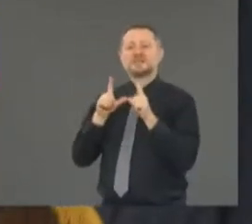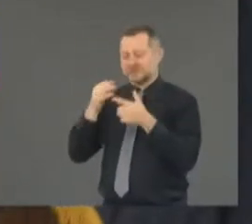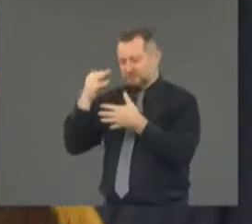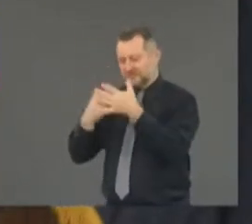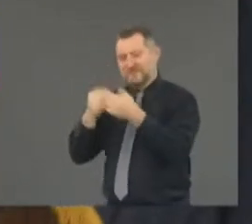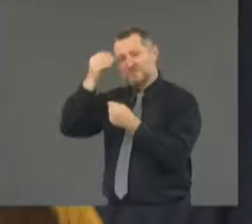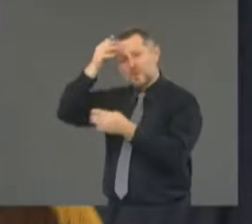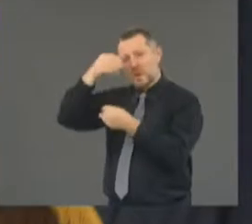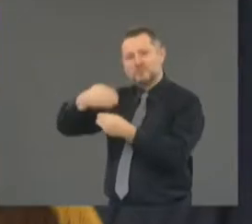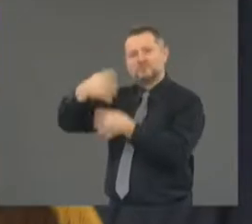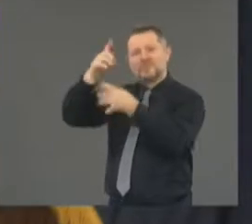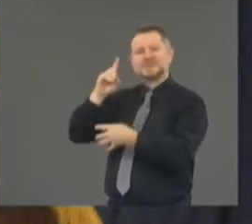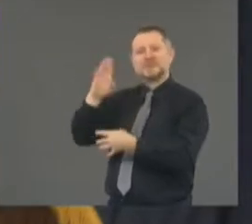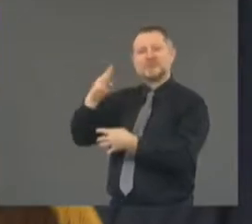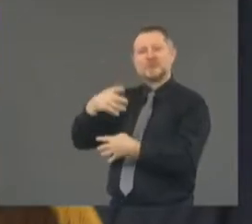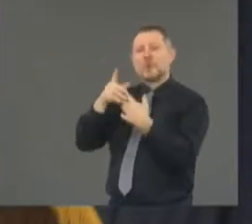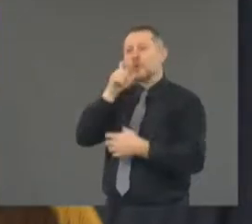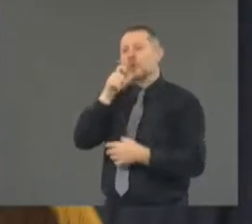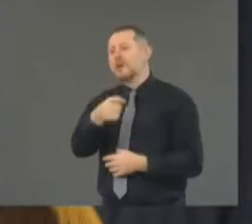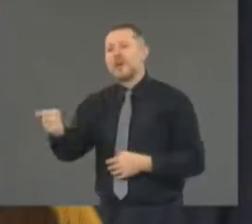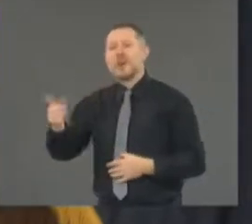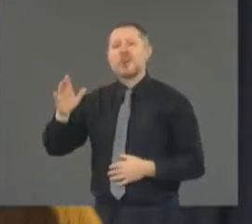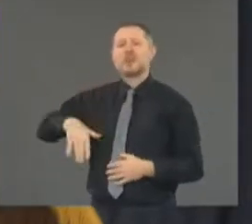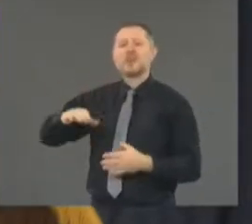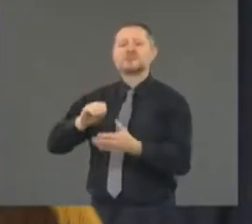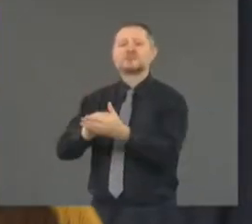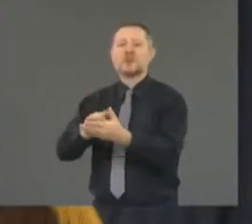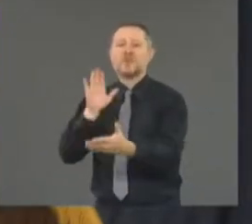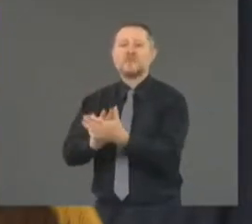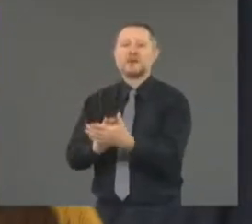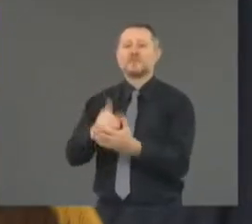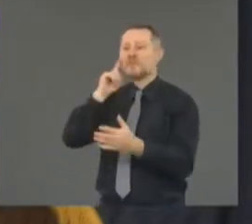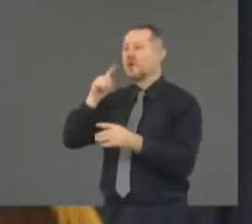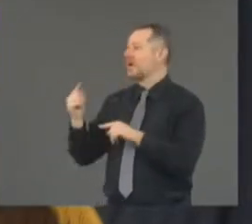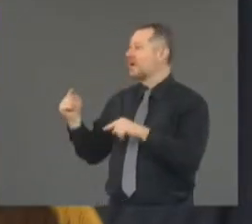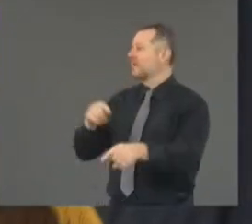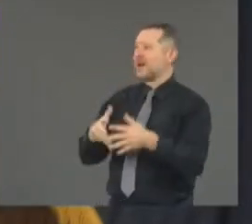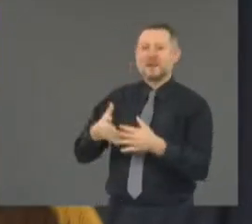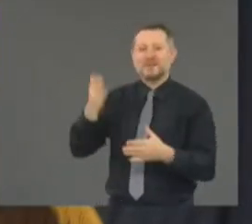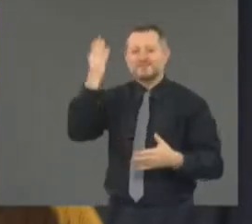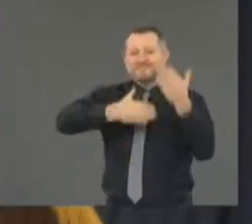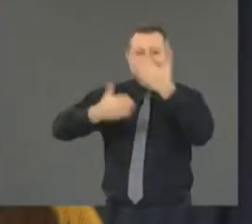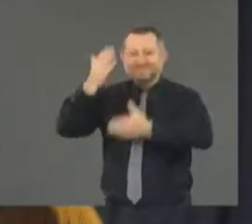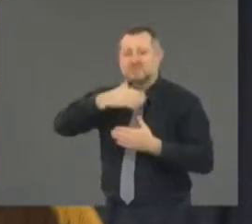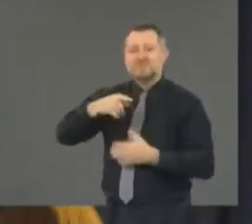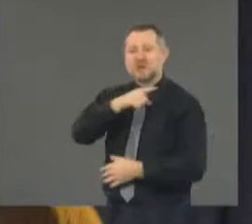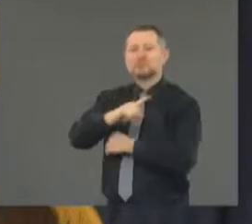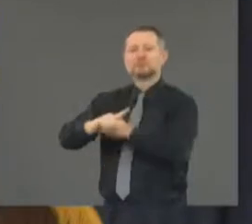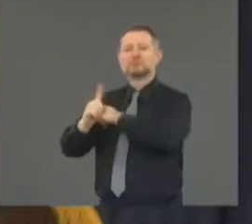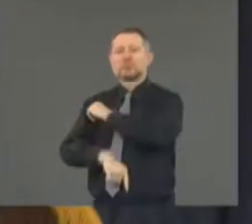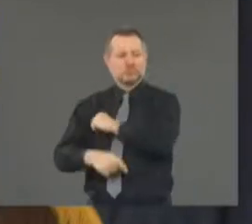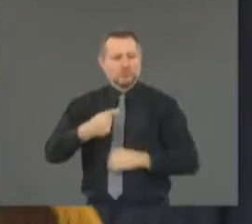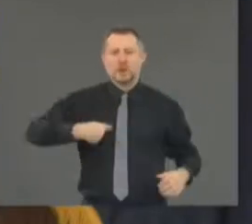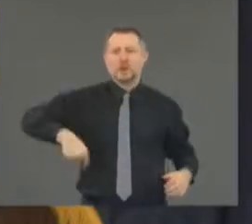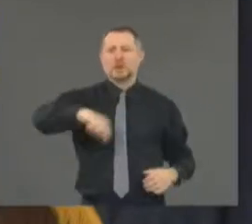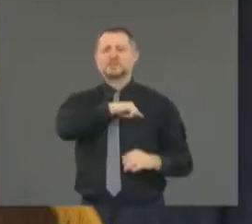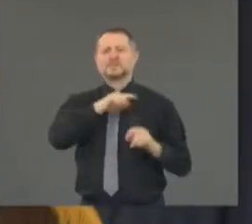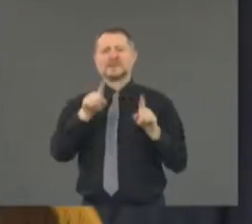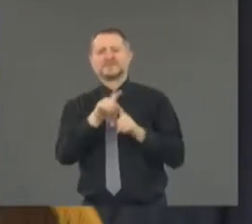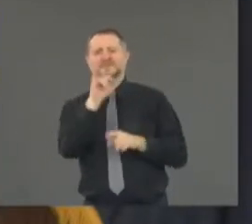people. So they punish us with the trusted traveler program. mean, that's, there's a whole,